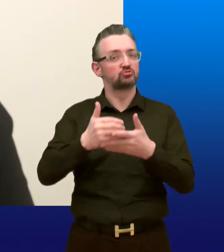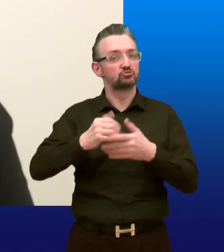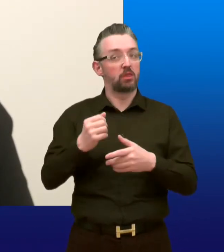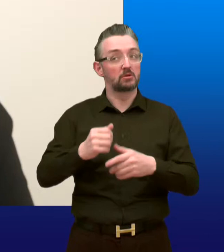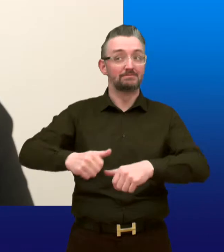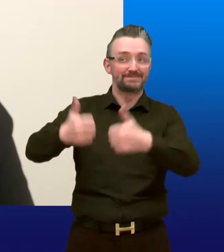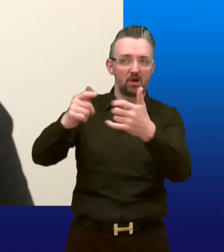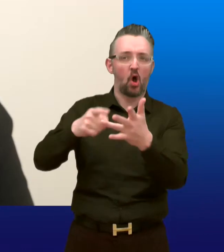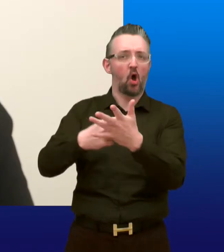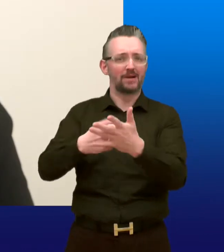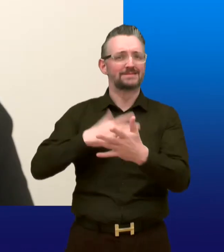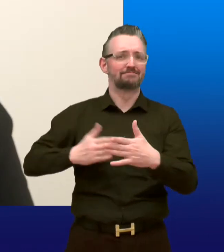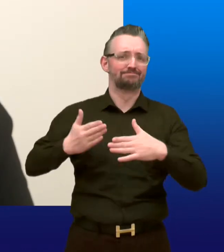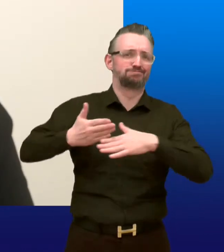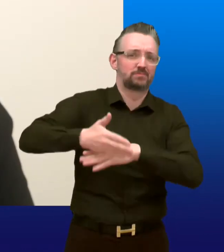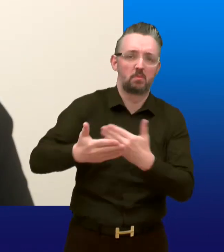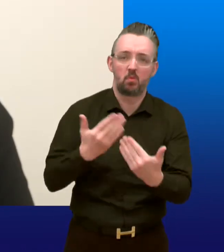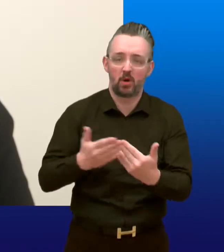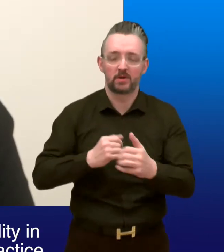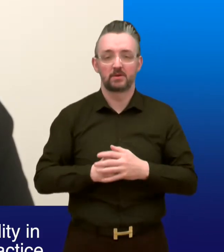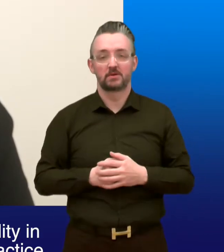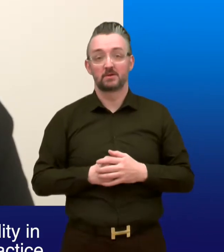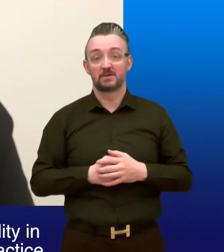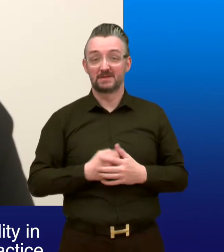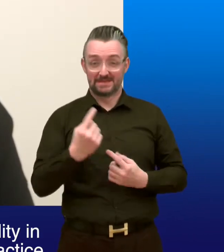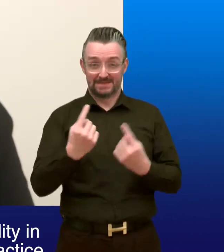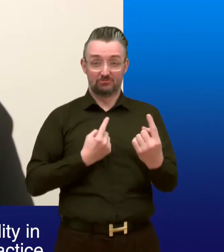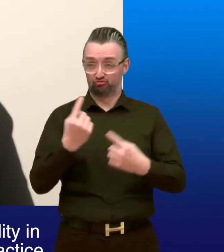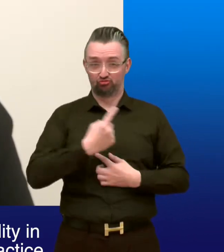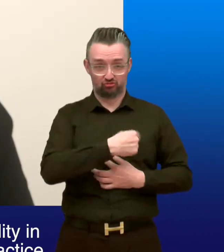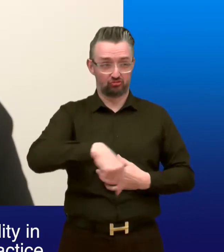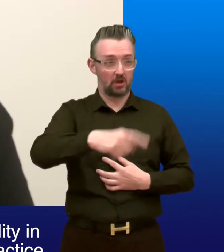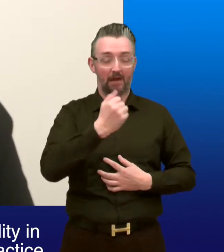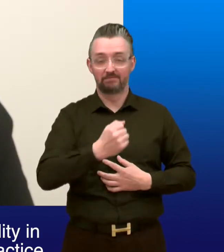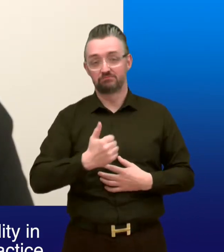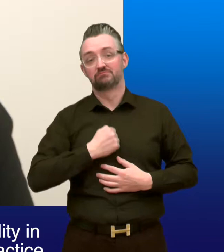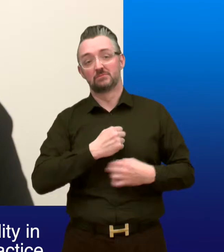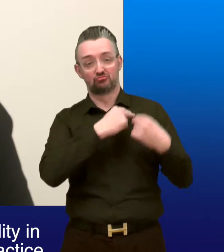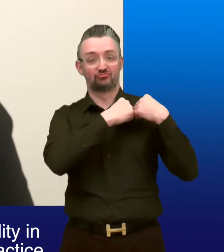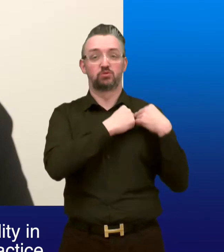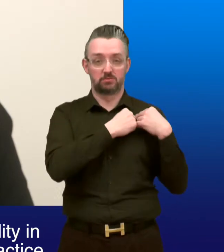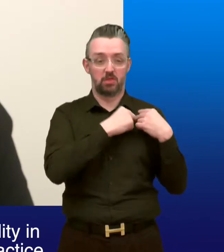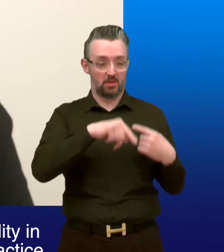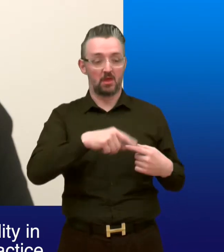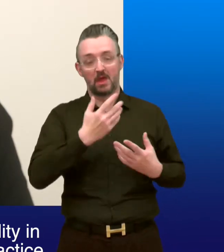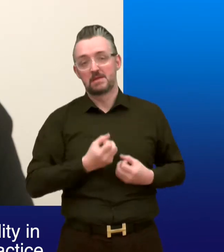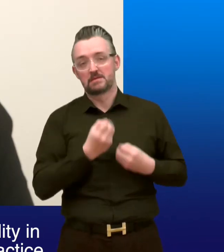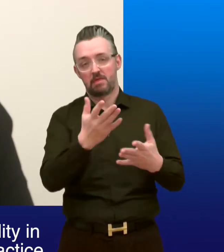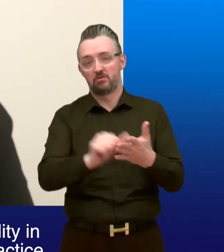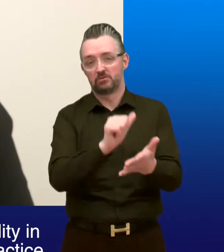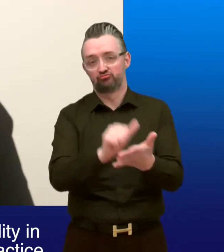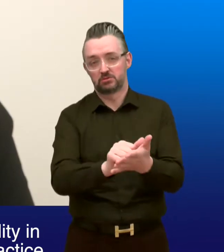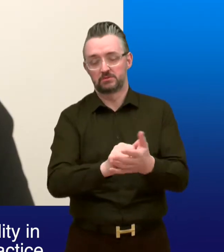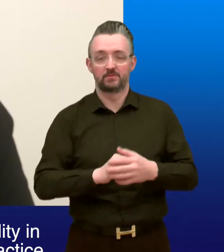are doing well or if they should do more. Each of us also has a personal responsibility in making sure our charter is delivered in